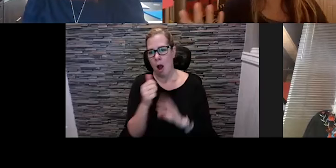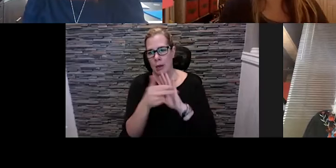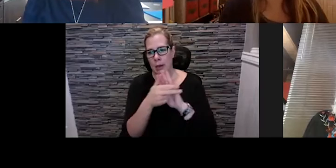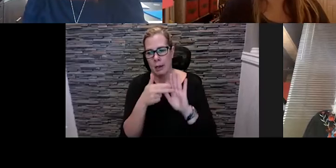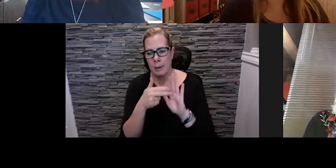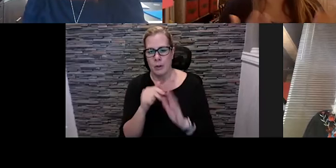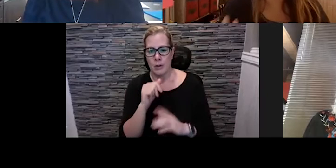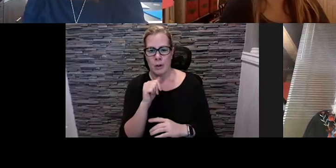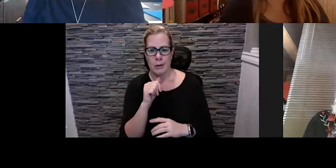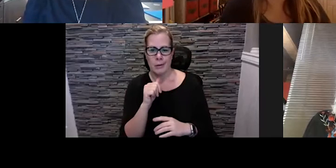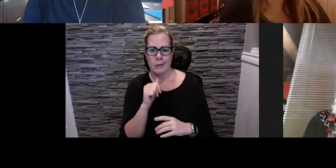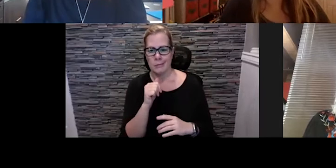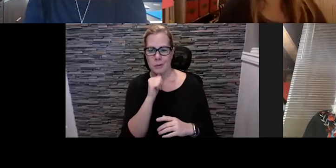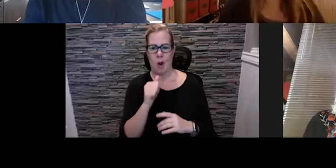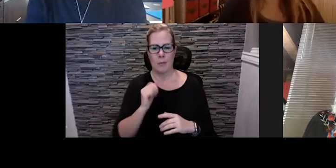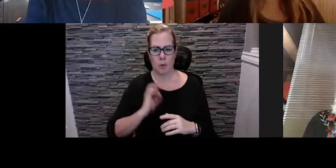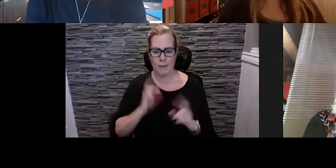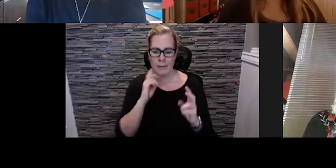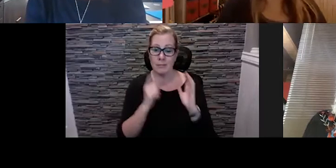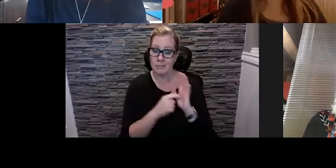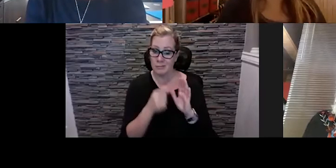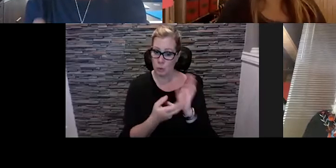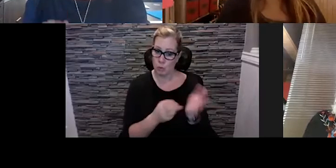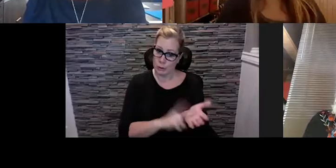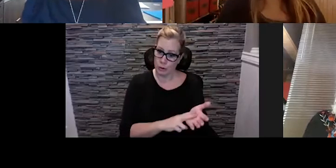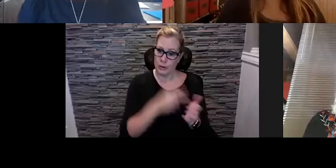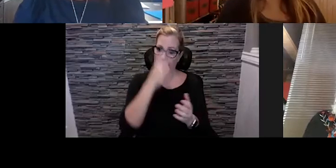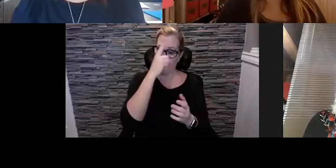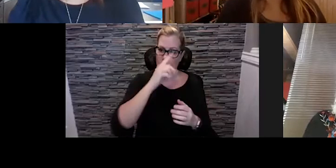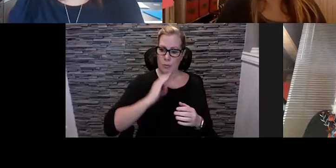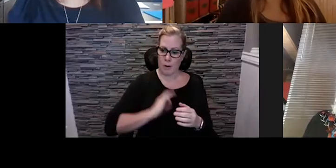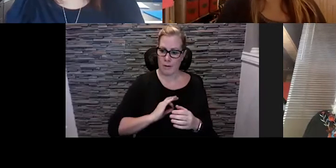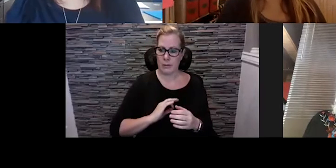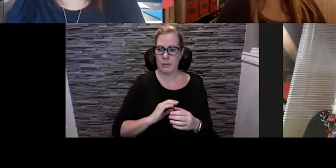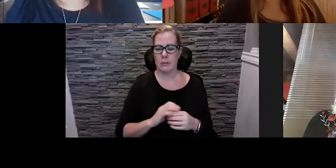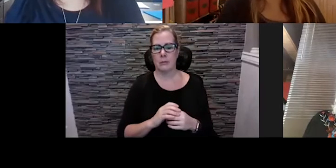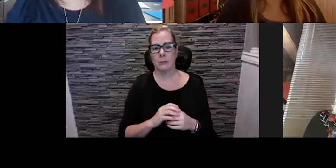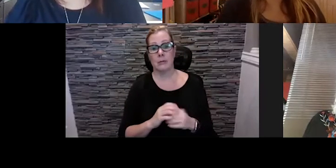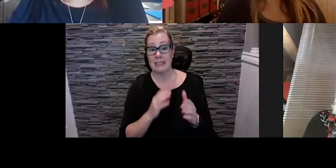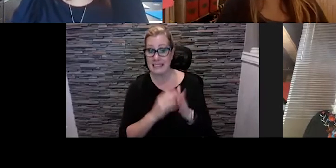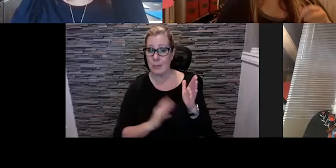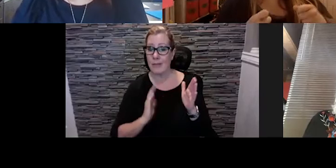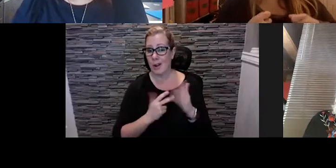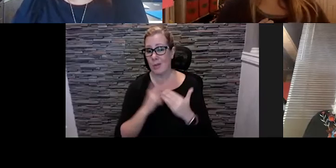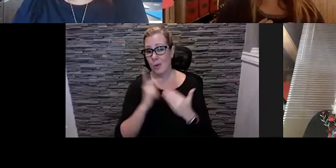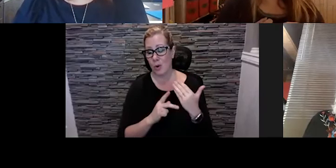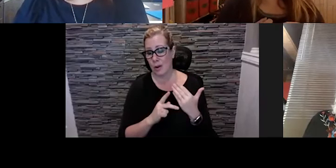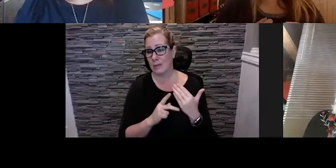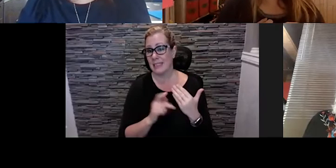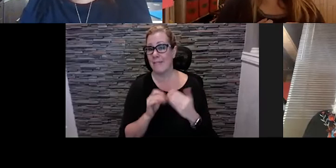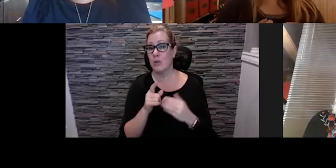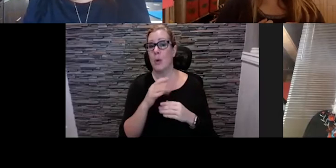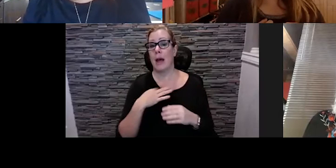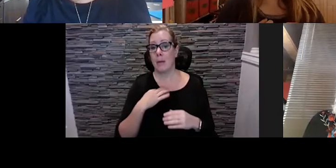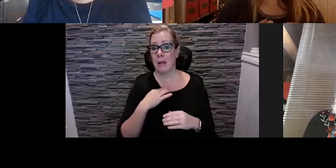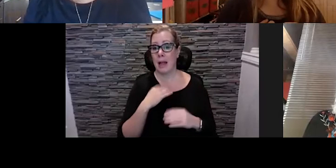registered as a for profit or corporation as an example. It some of our programs may preclude you if you apply on your